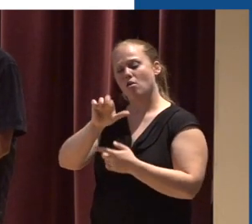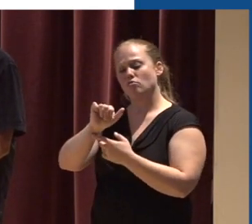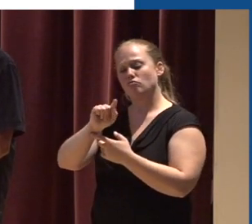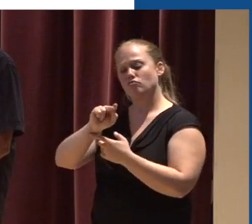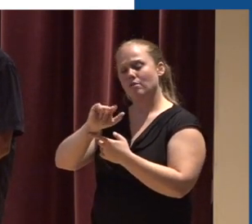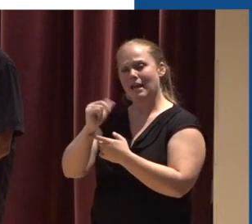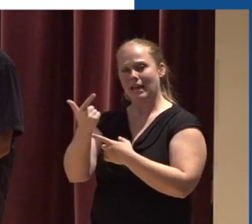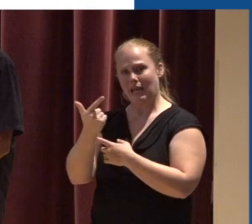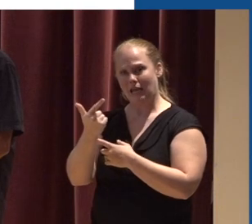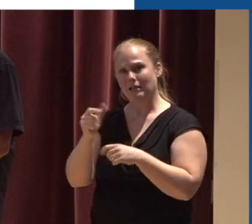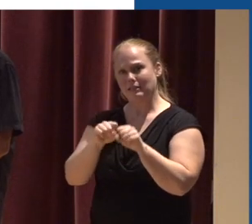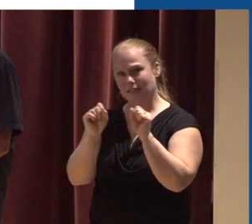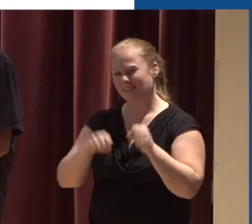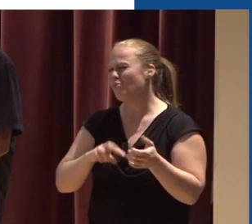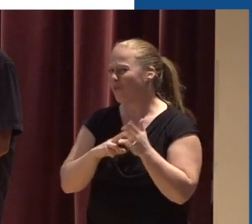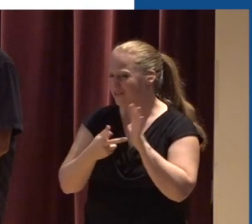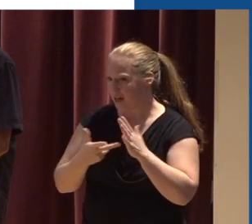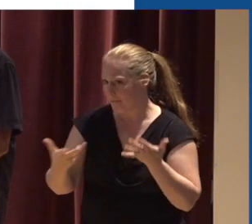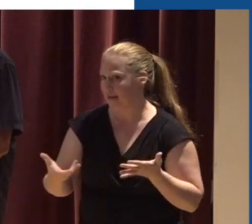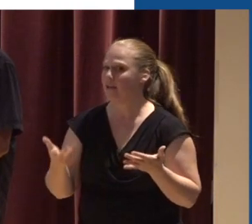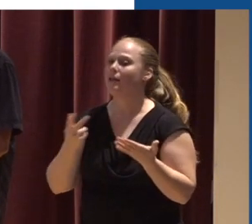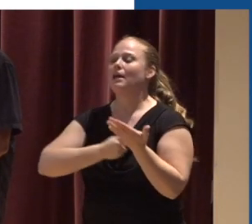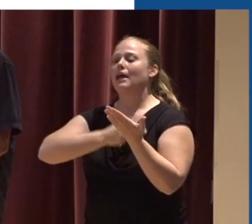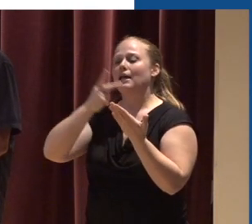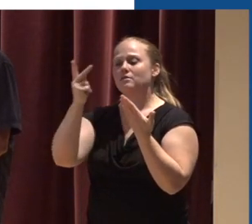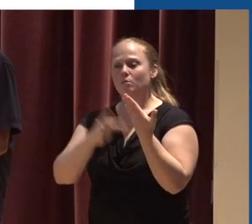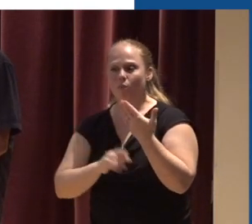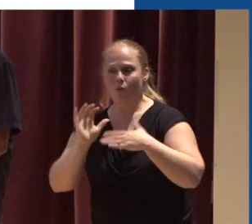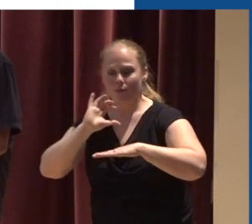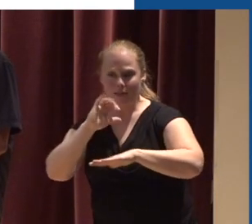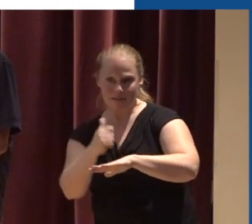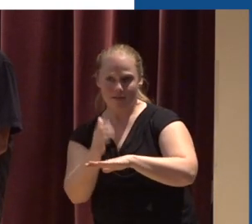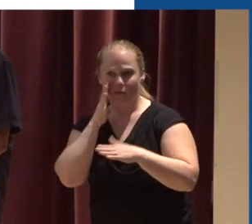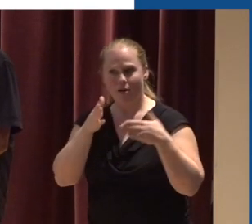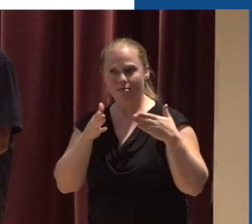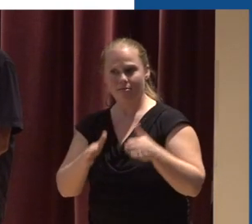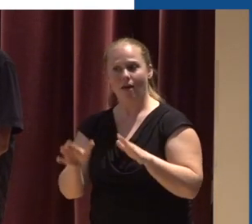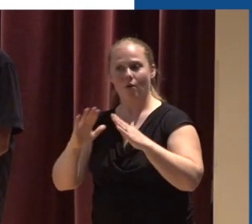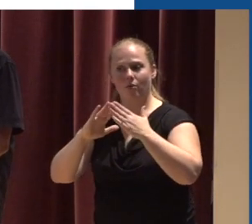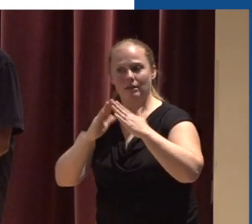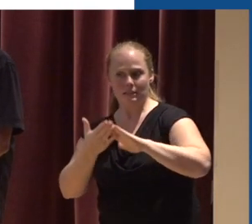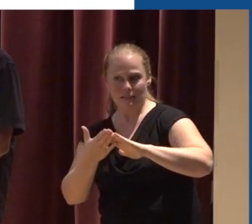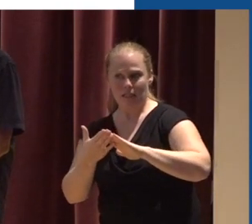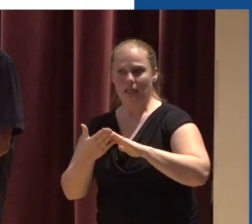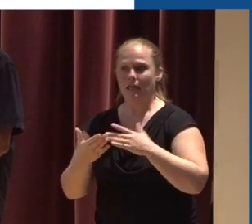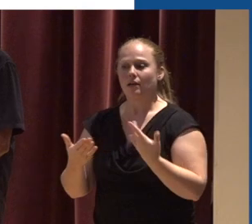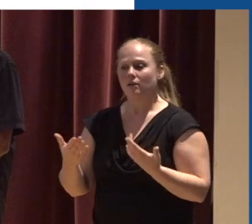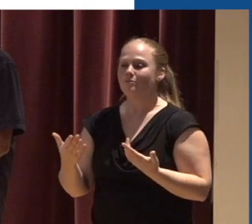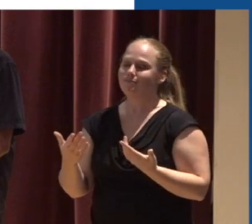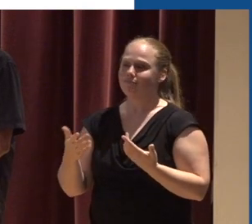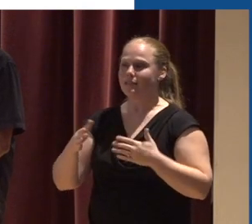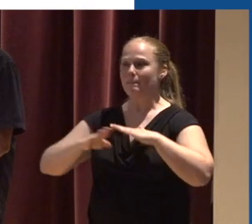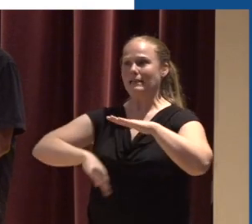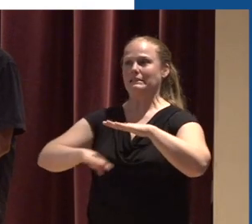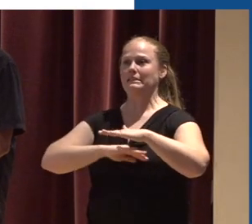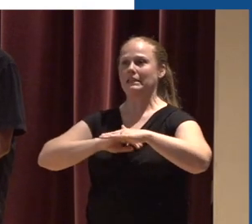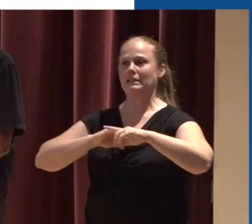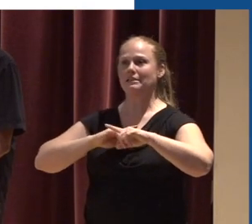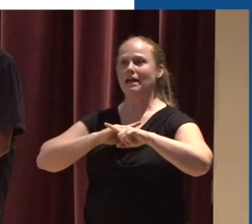What that is, is a program that allows the city, you know Basically, it's the different